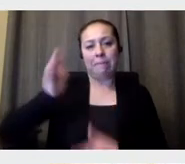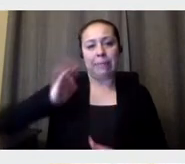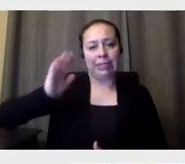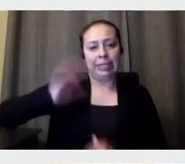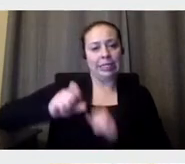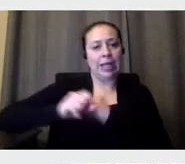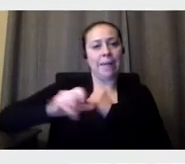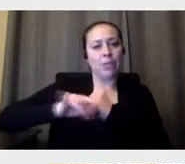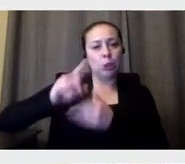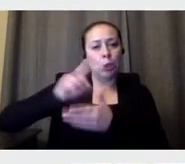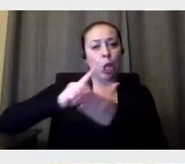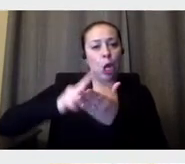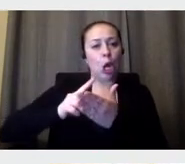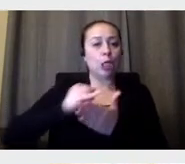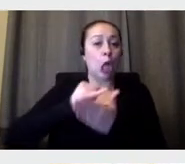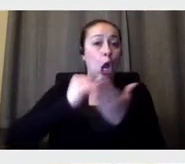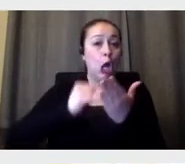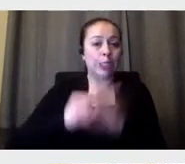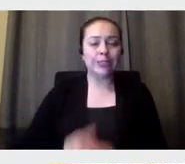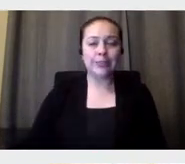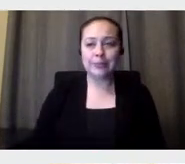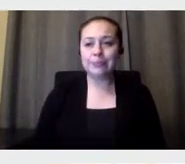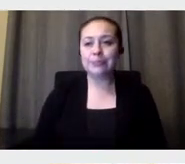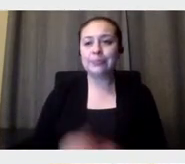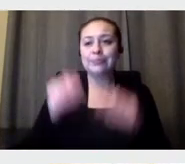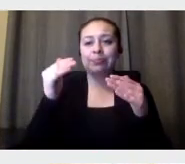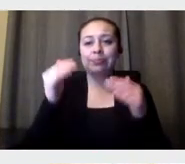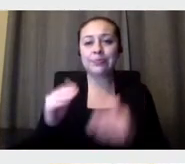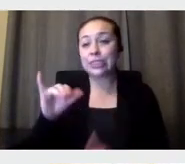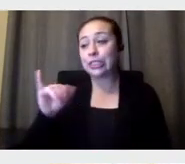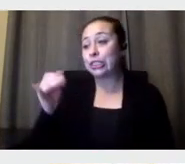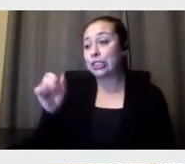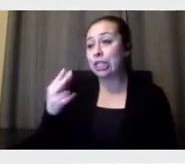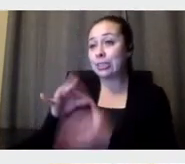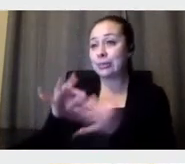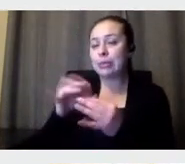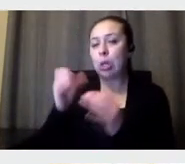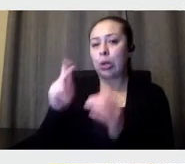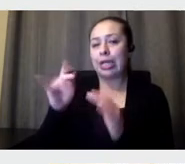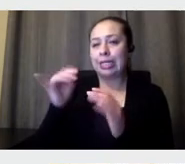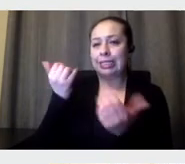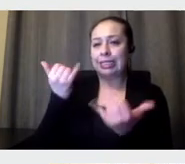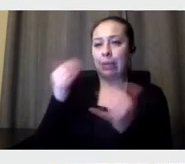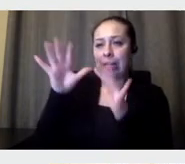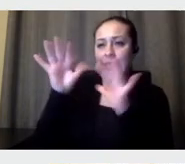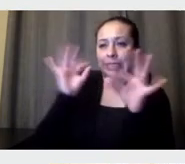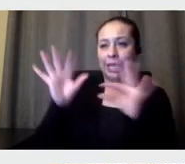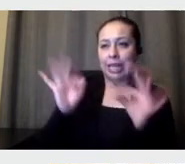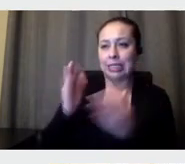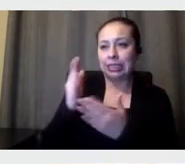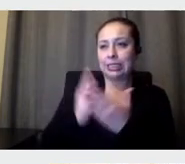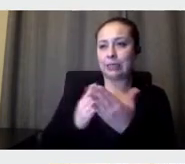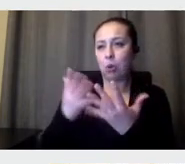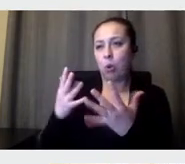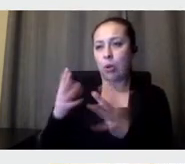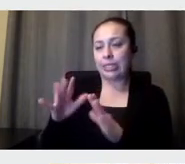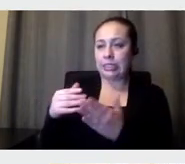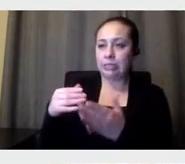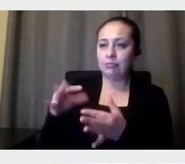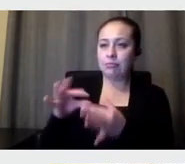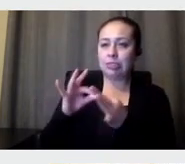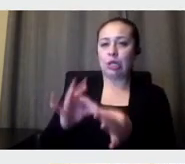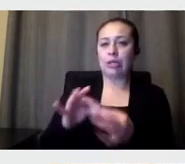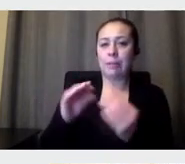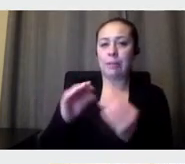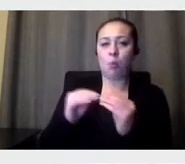Um, okay. So now I'm going to start to, uh, select some of the questions that are coming in that orient a bit towards, uh, the